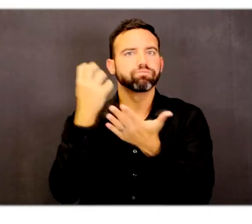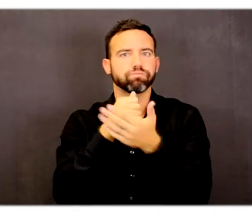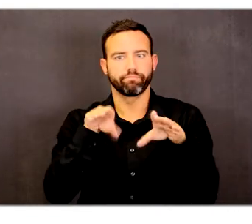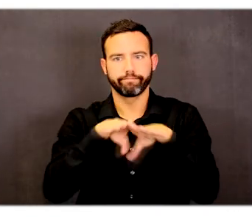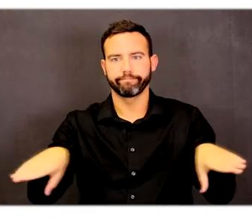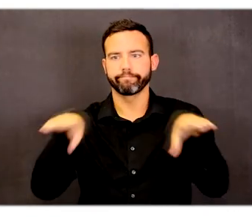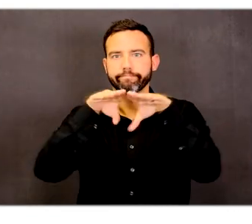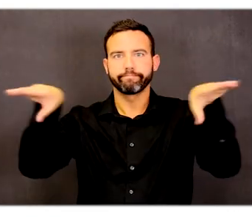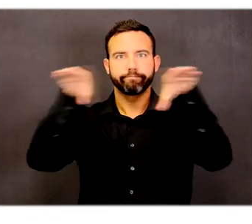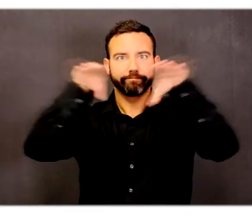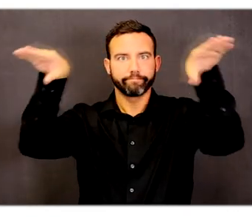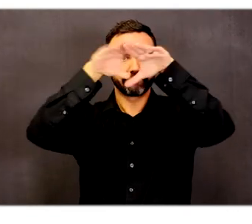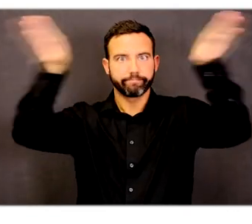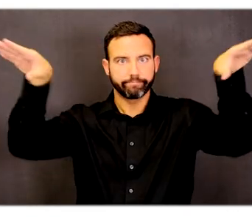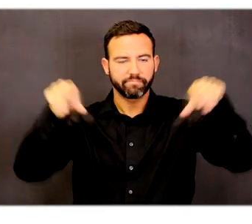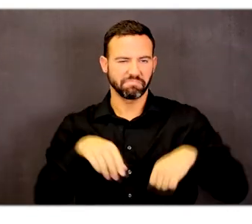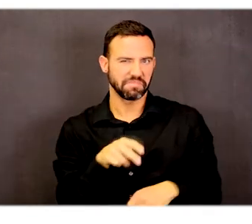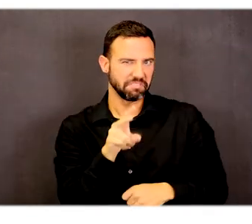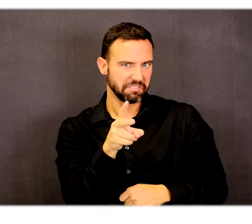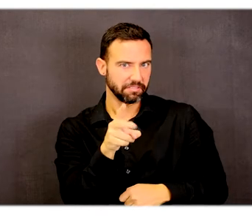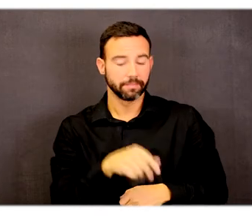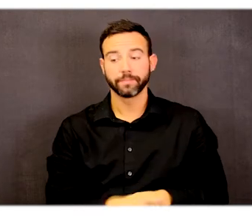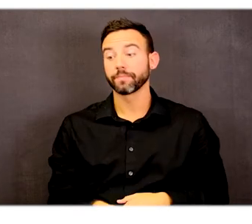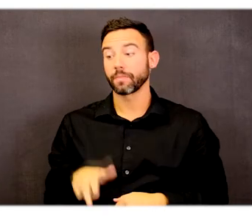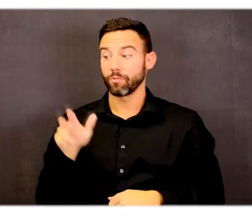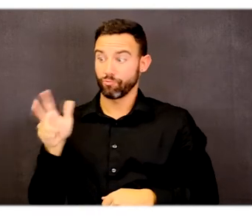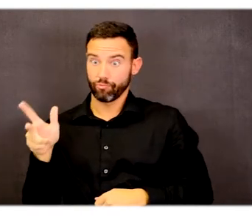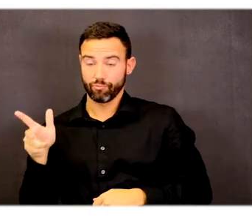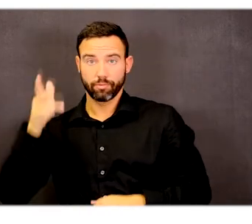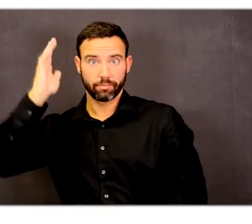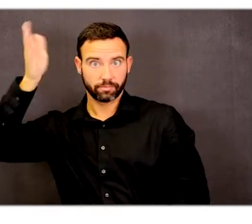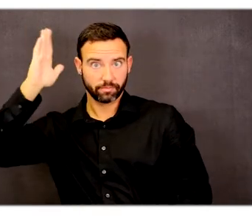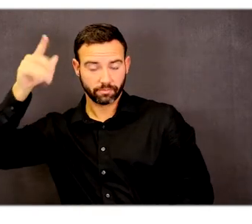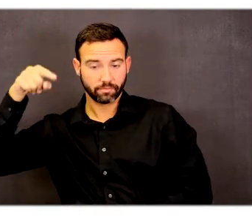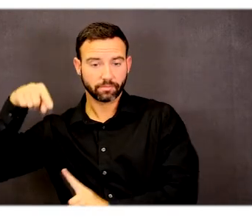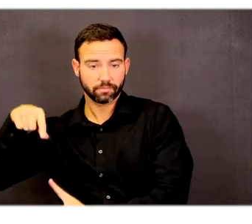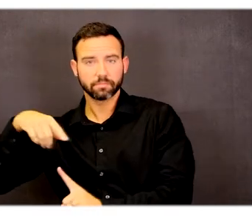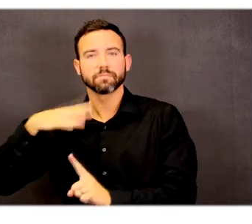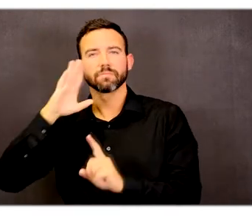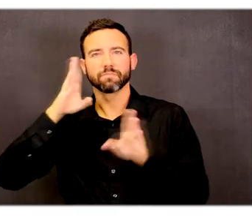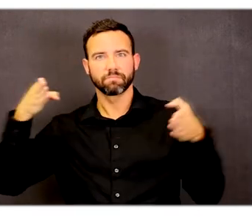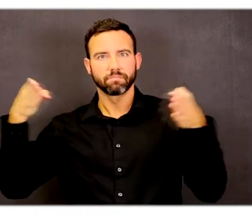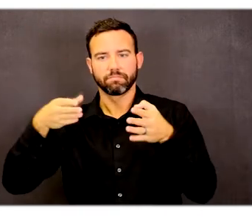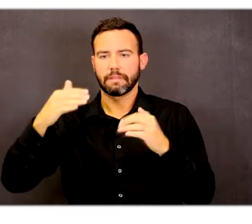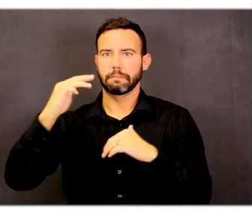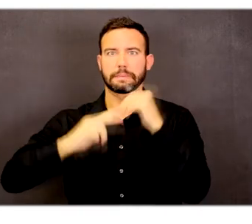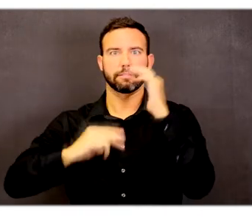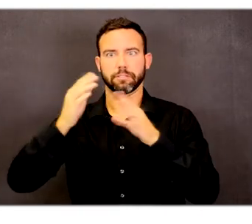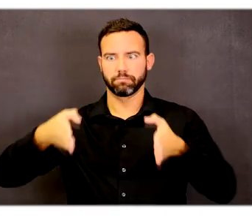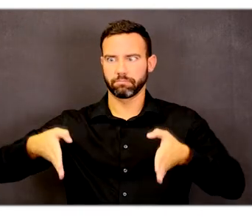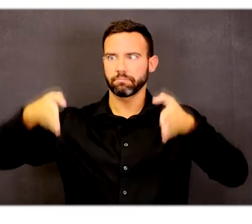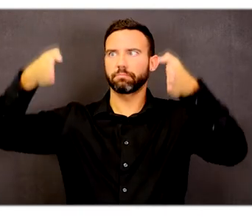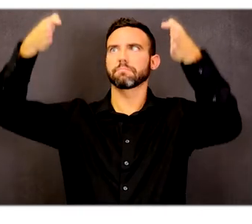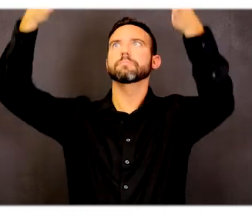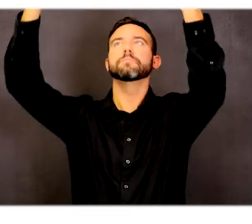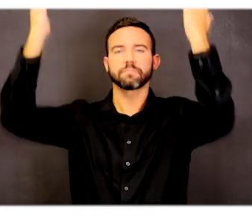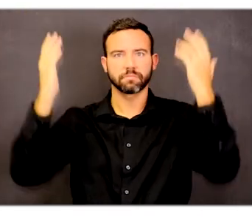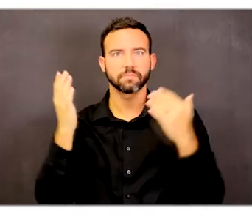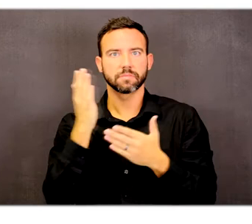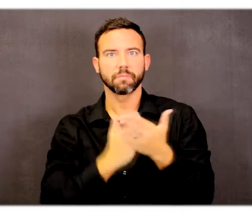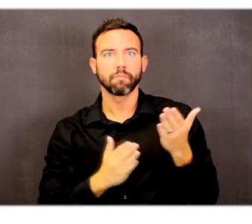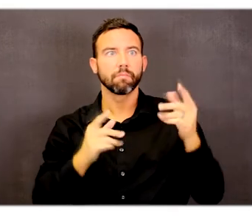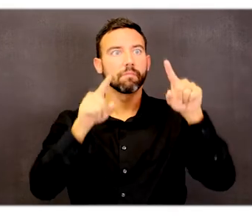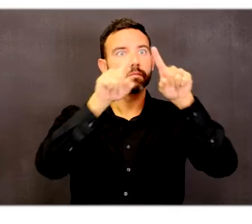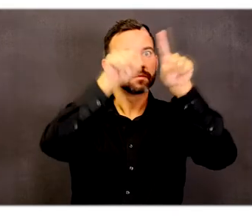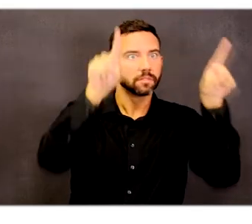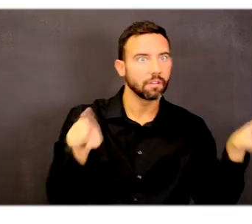The third portion of the presentation focuses on the office building itself and some of the signages